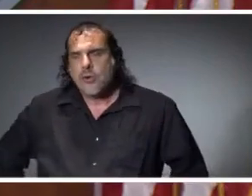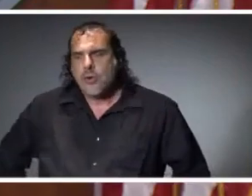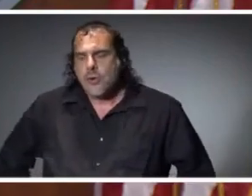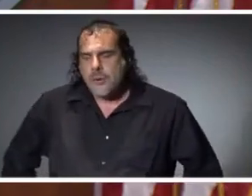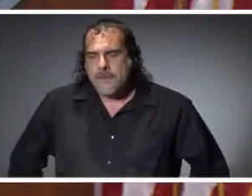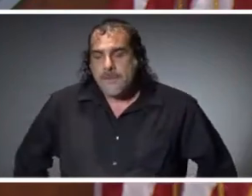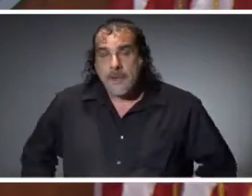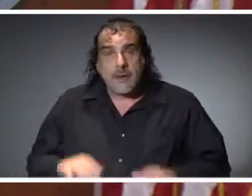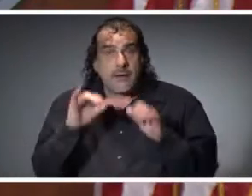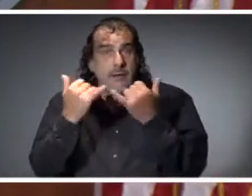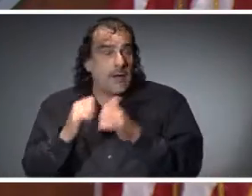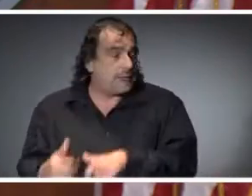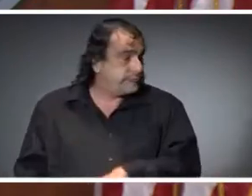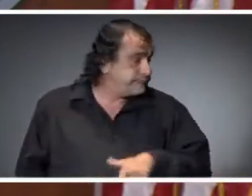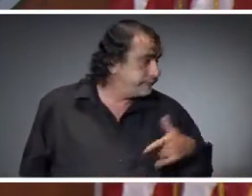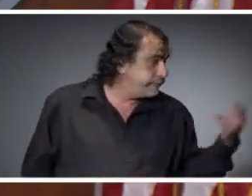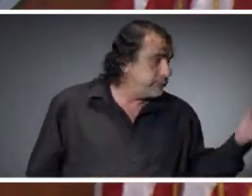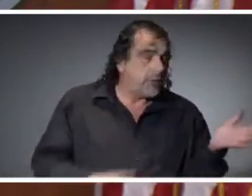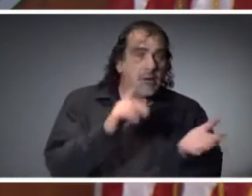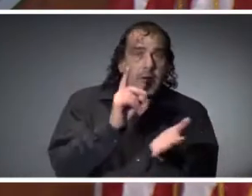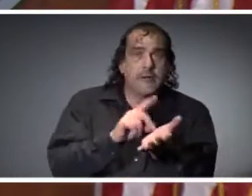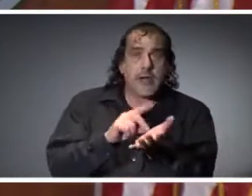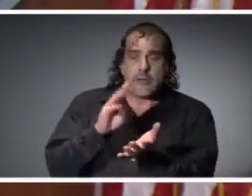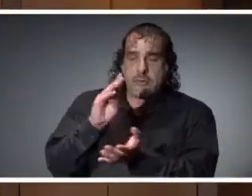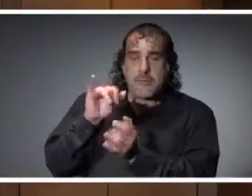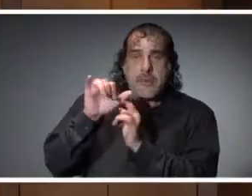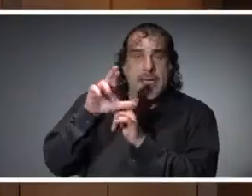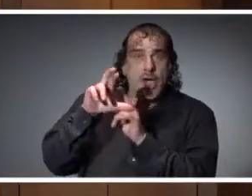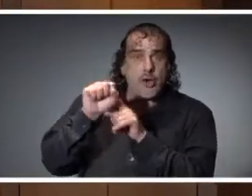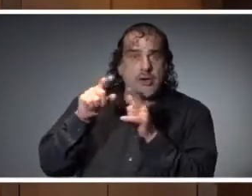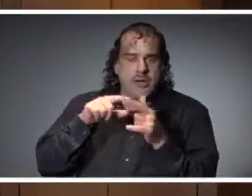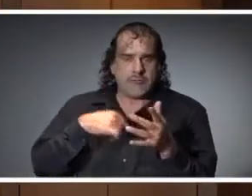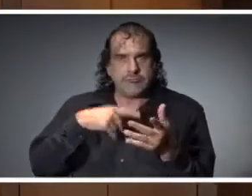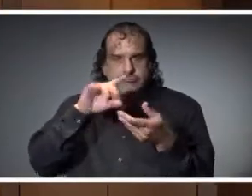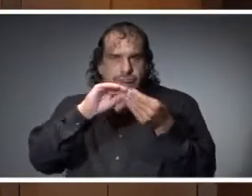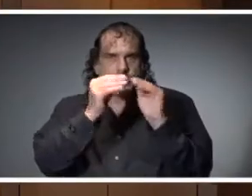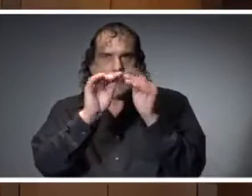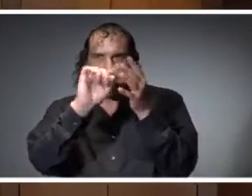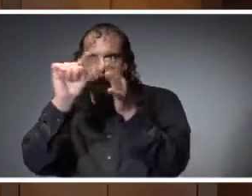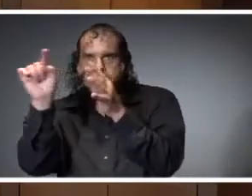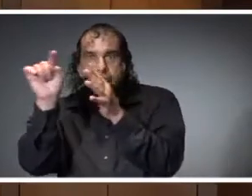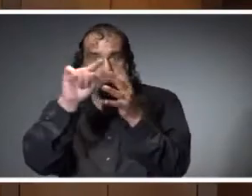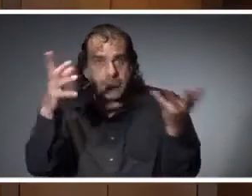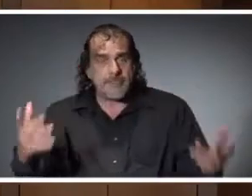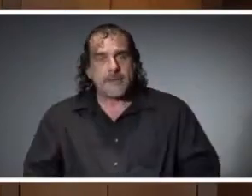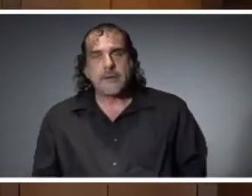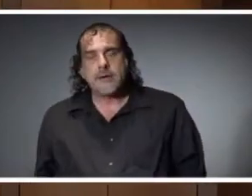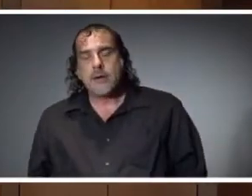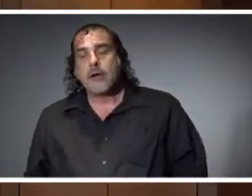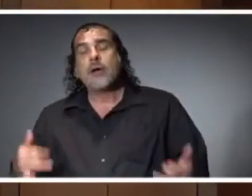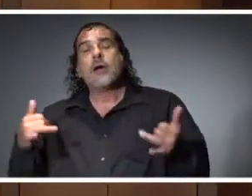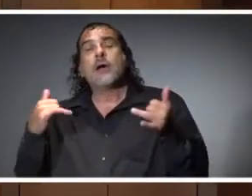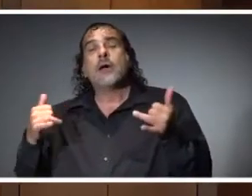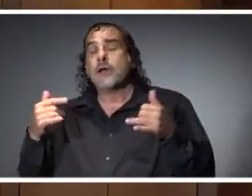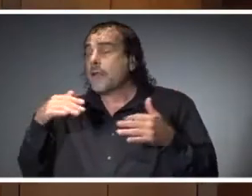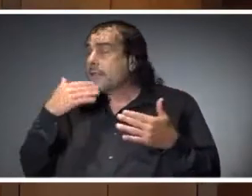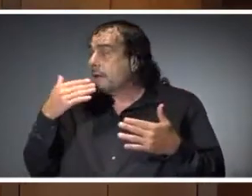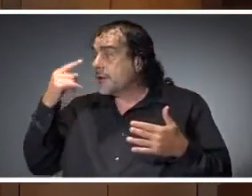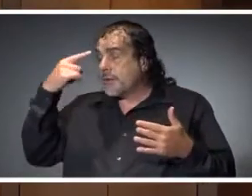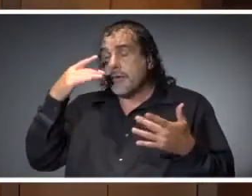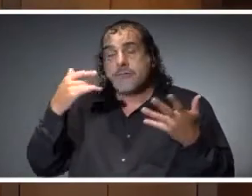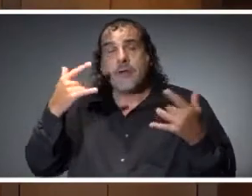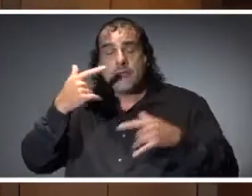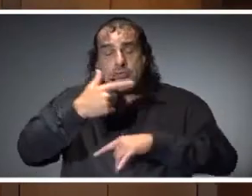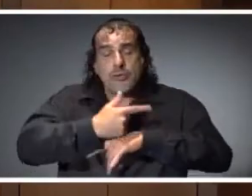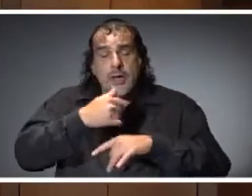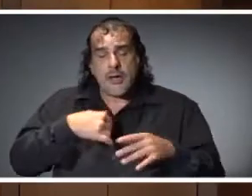With that, I'm going to turn it over to Dr. Byers, who's going to tell us about the numbers today. Thank you, Governor. So today, the Department of Health is reporting an